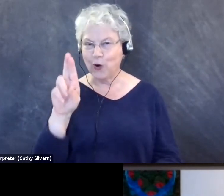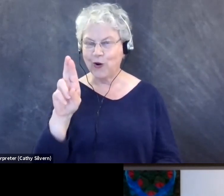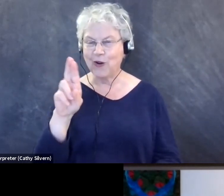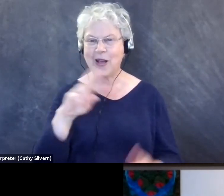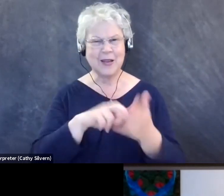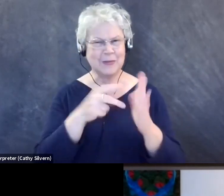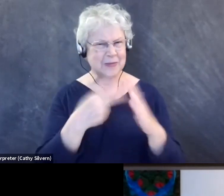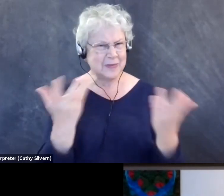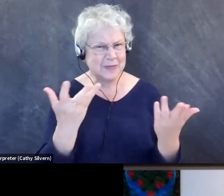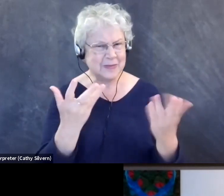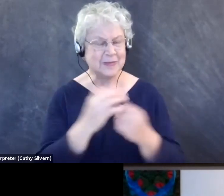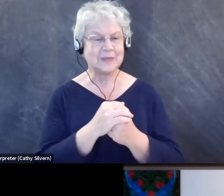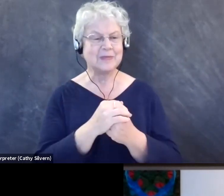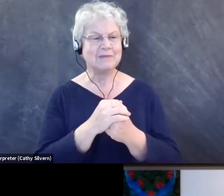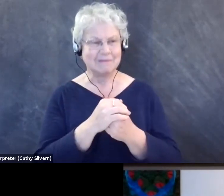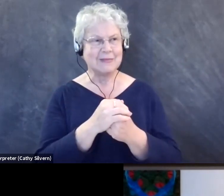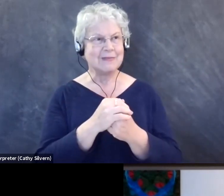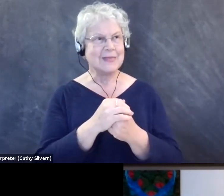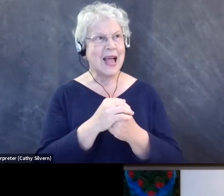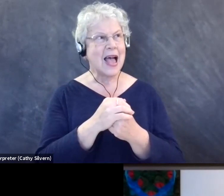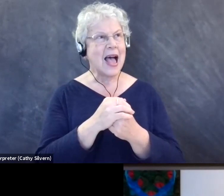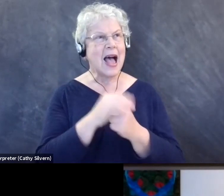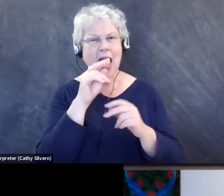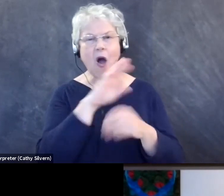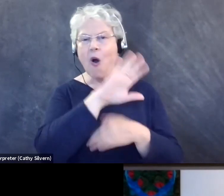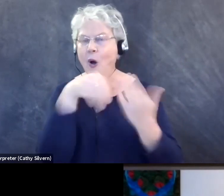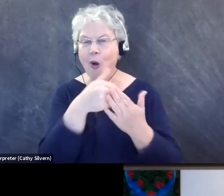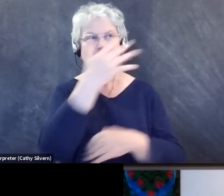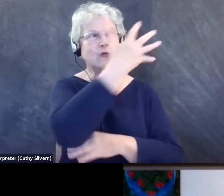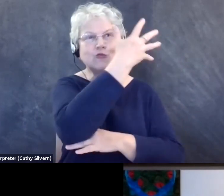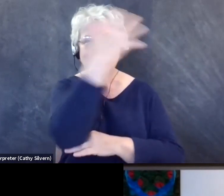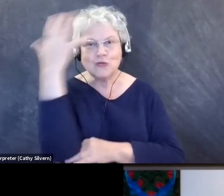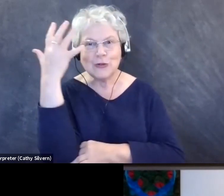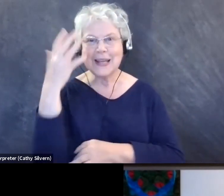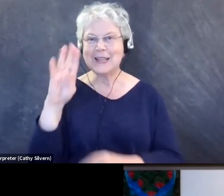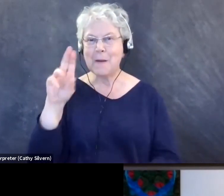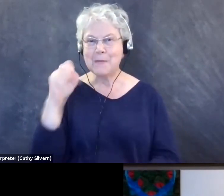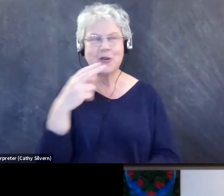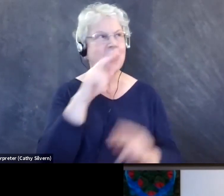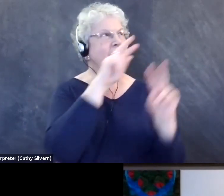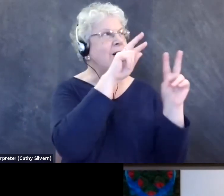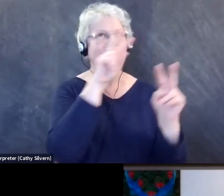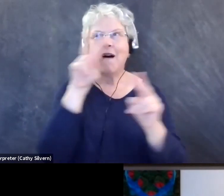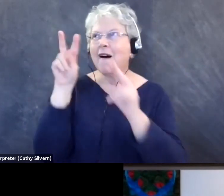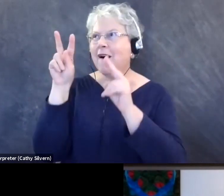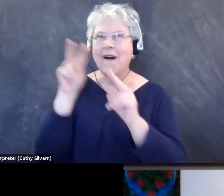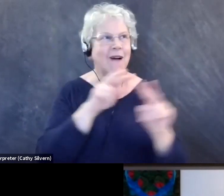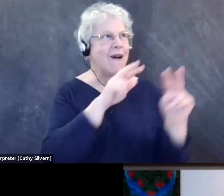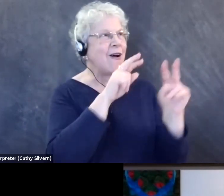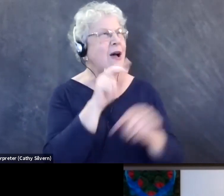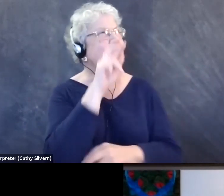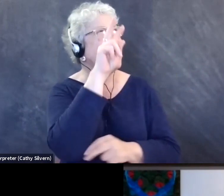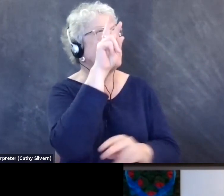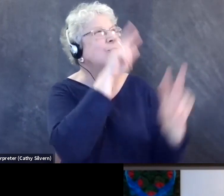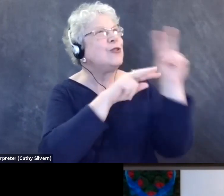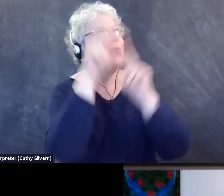in that I want to check every single tree and bush on either side of me before I go farther down the